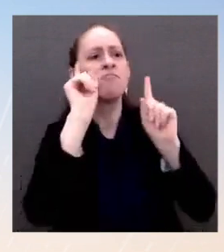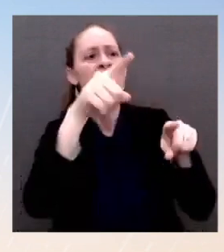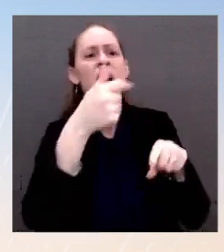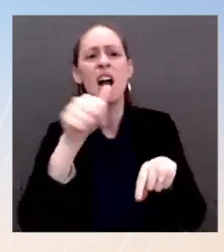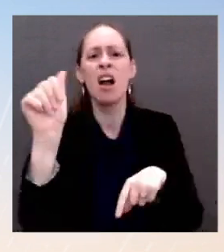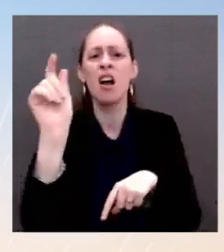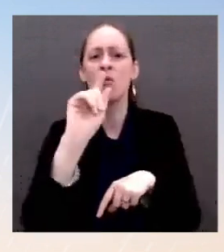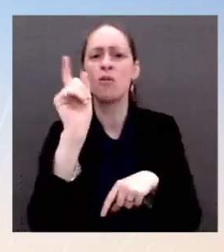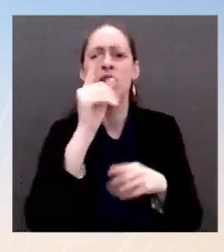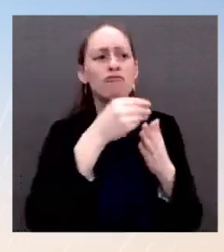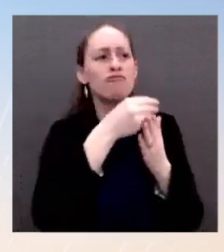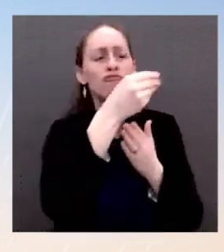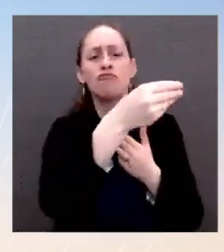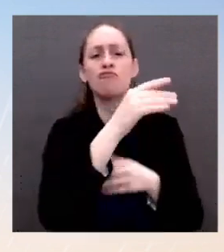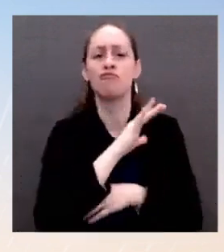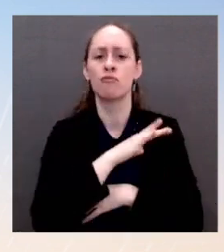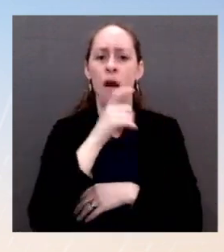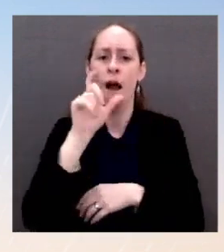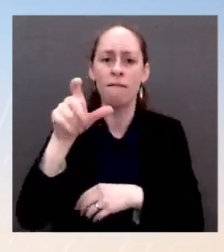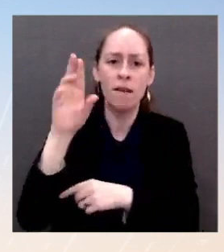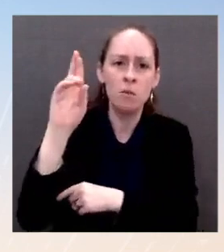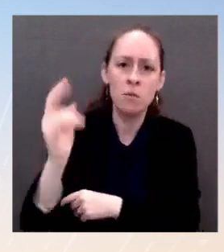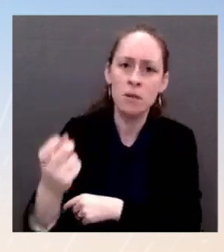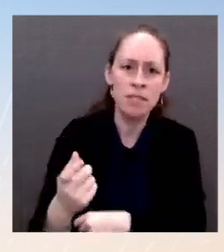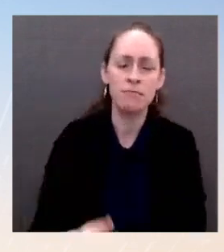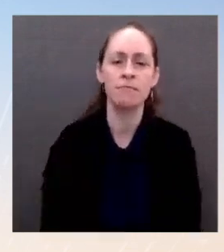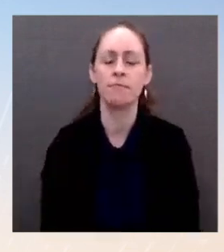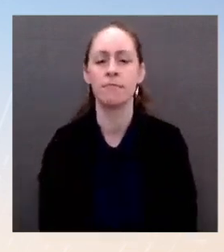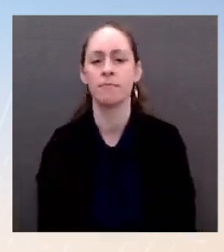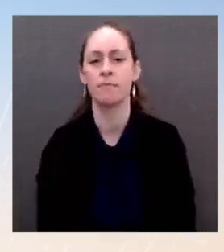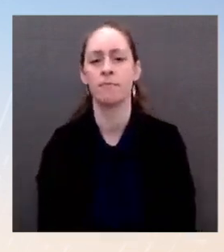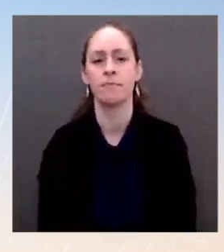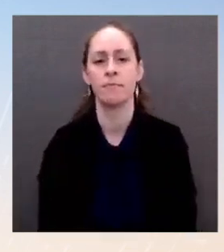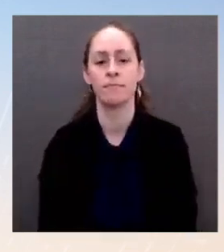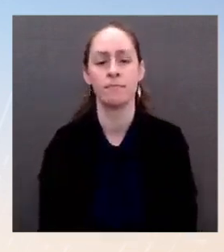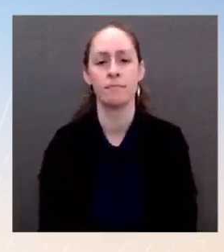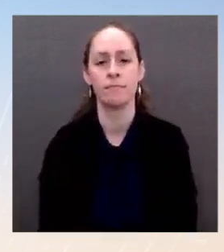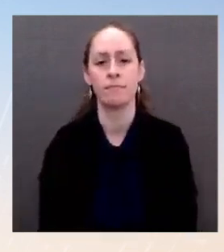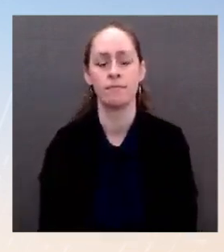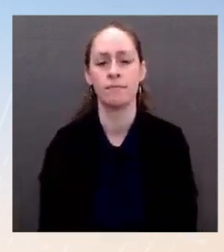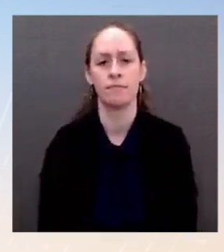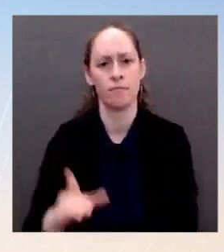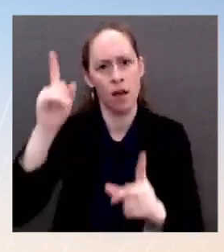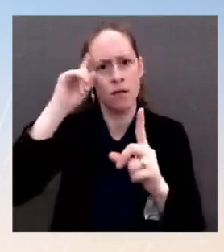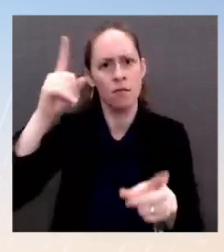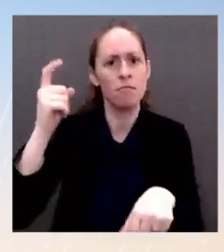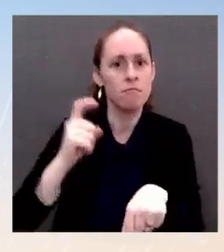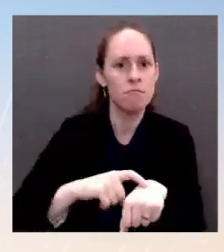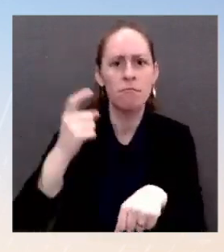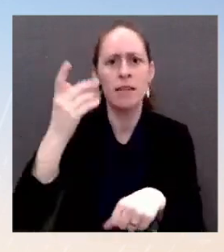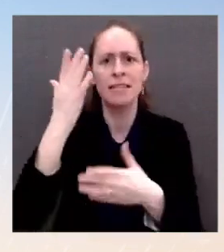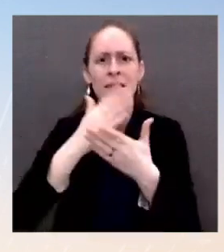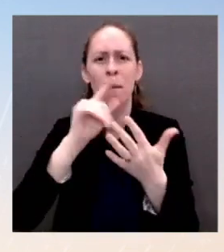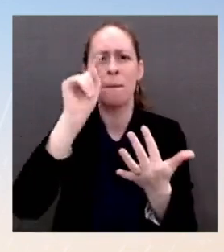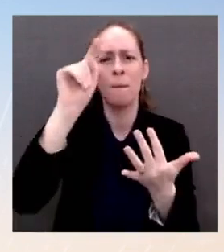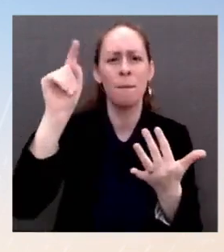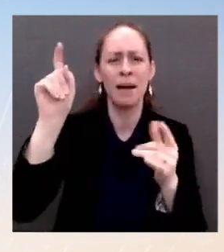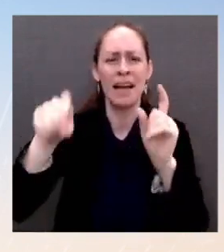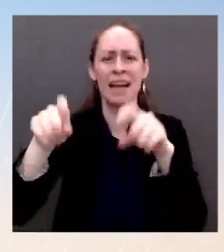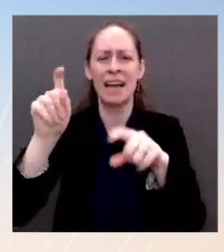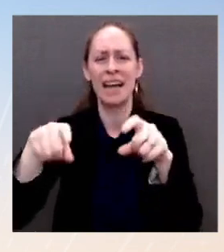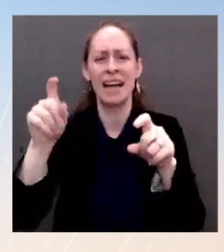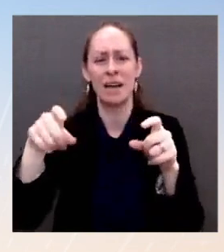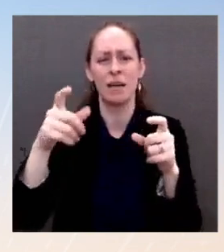a challenge, making sure we're taking steps to address lack of competition that is out there in a range of industries where prices are going up. So